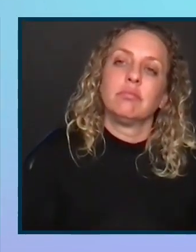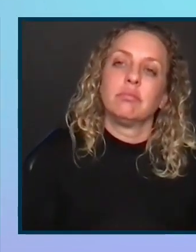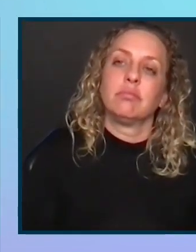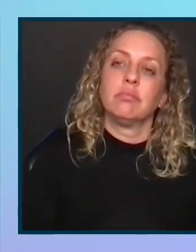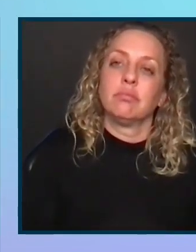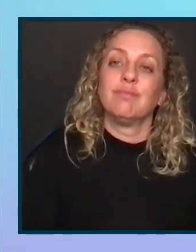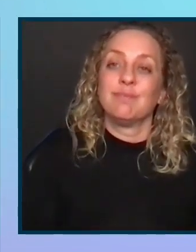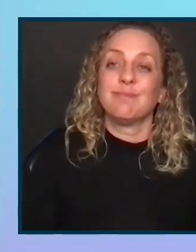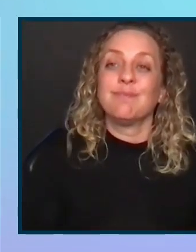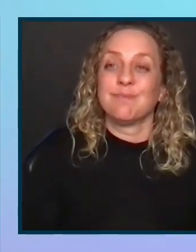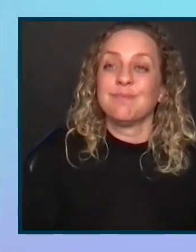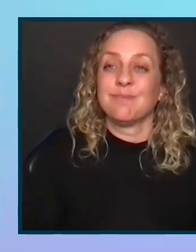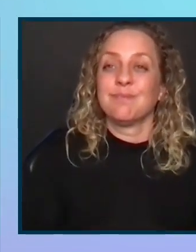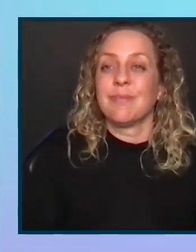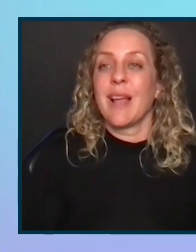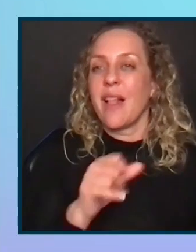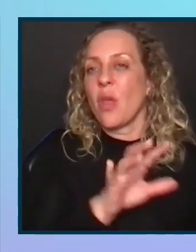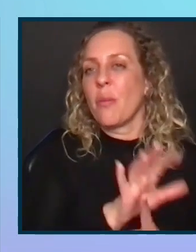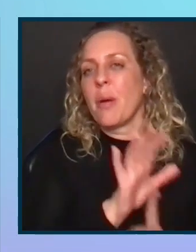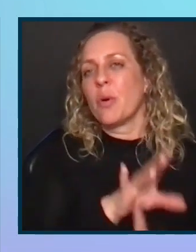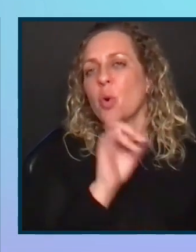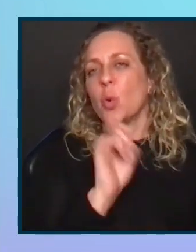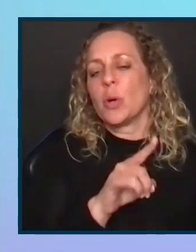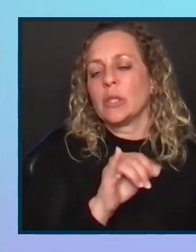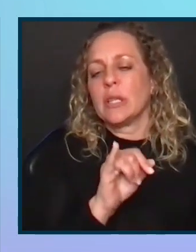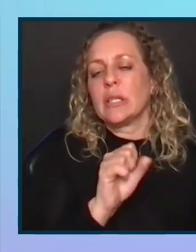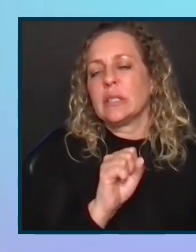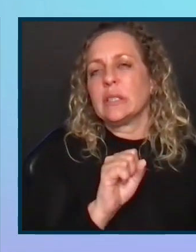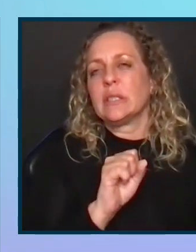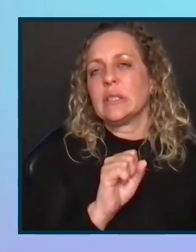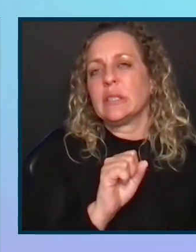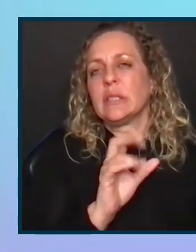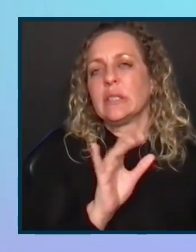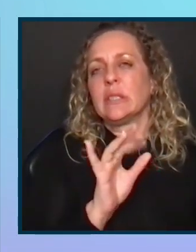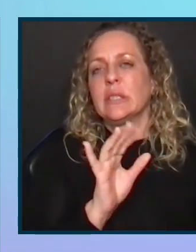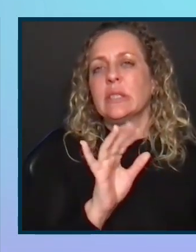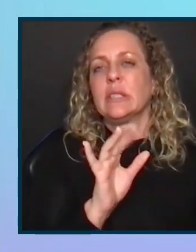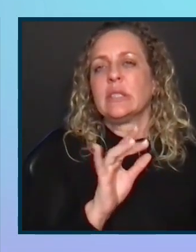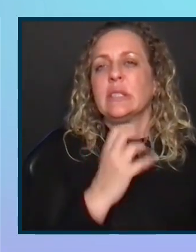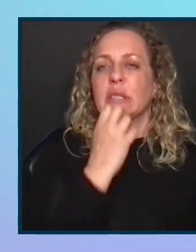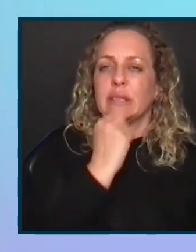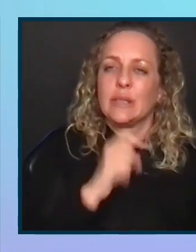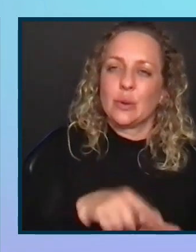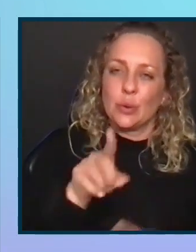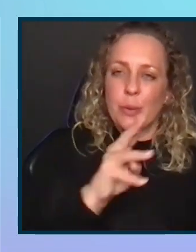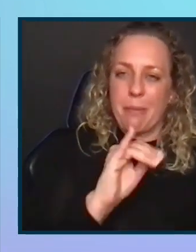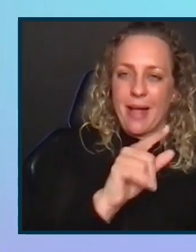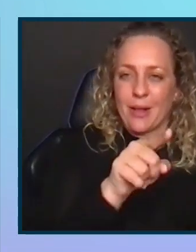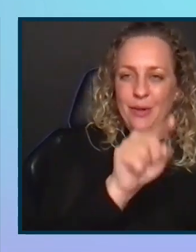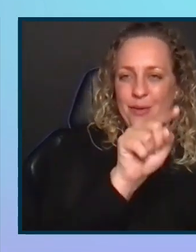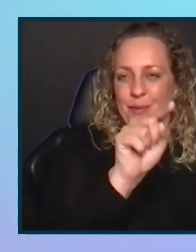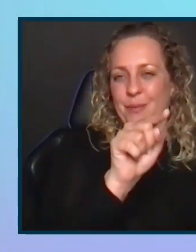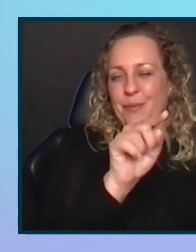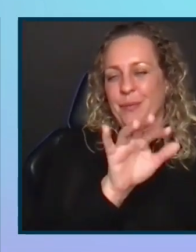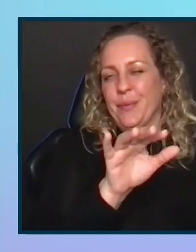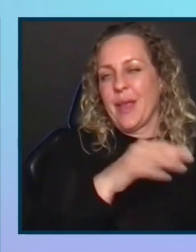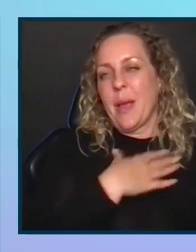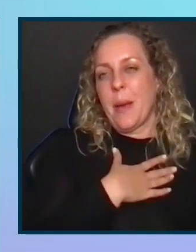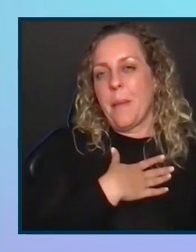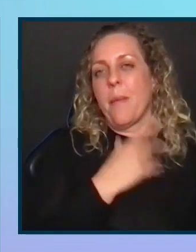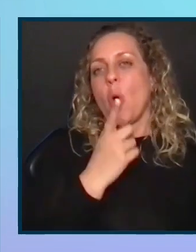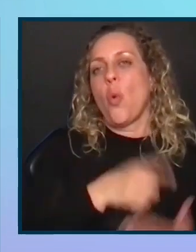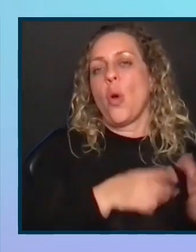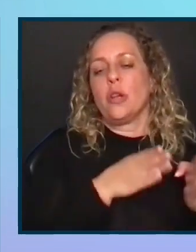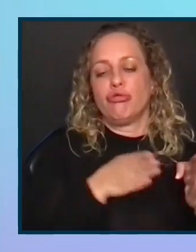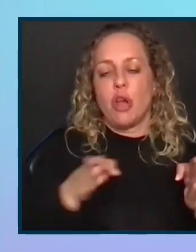Okay. So another popular question that is near and dear to you, Michael, is what